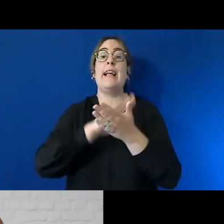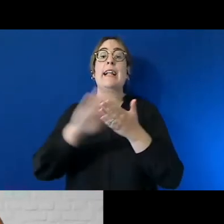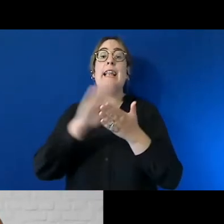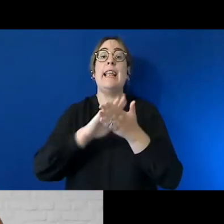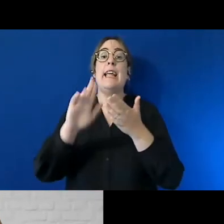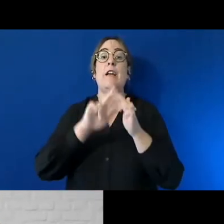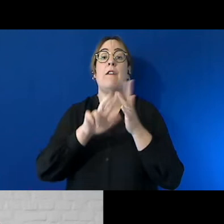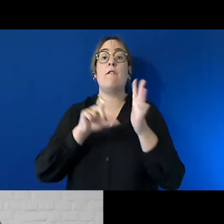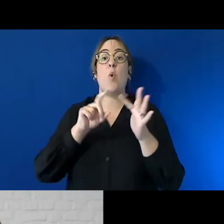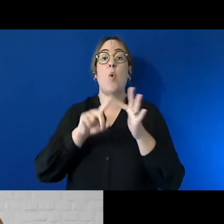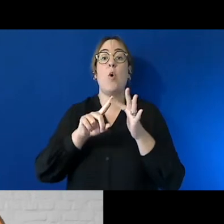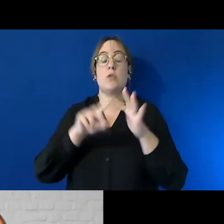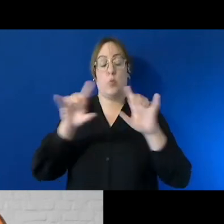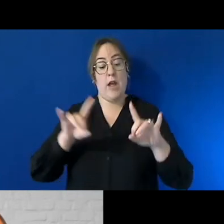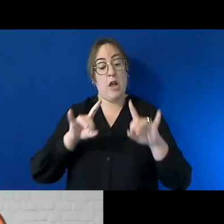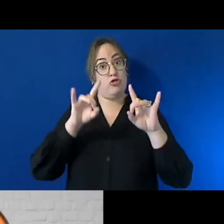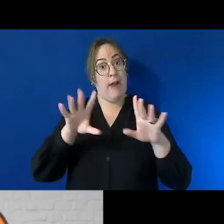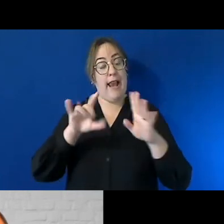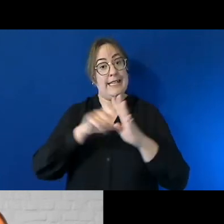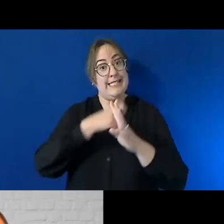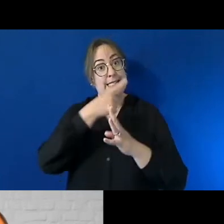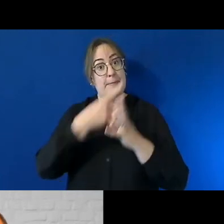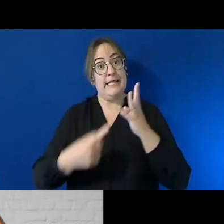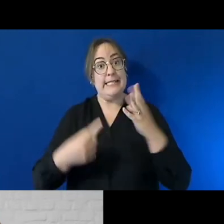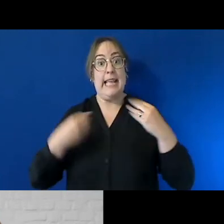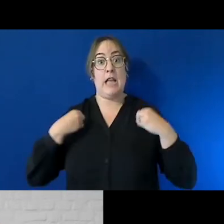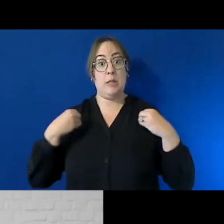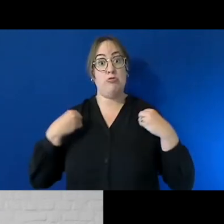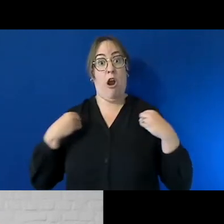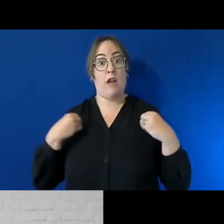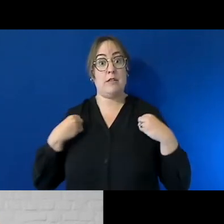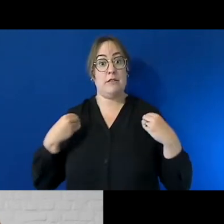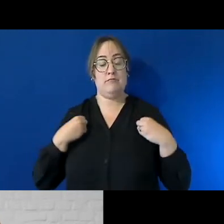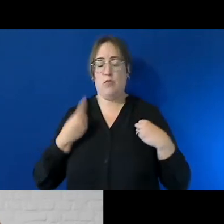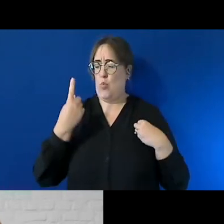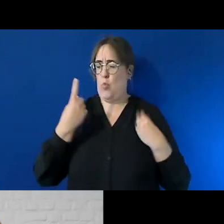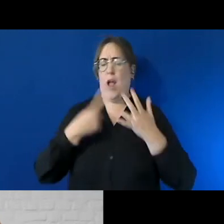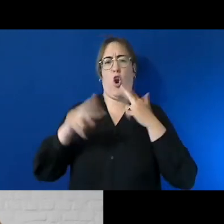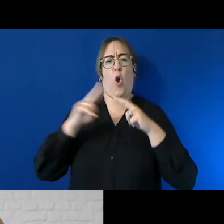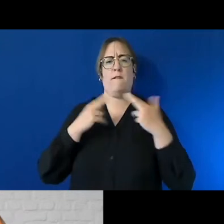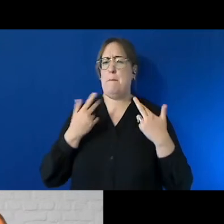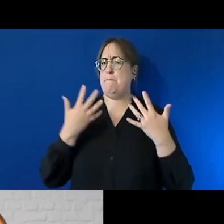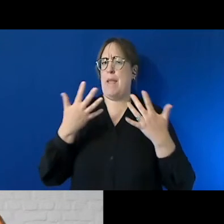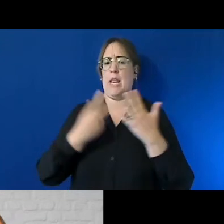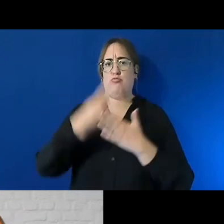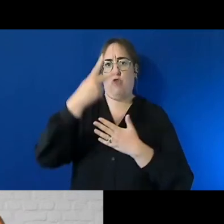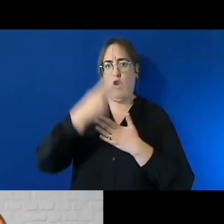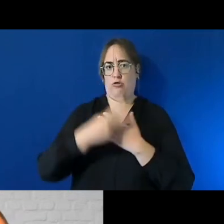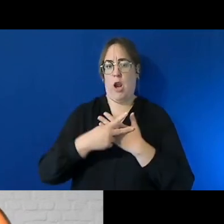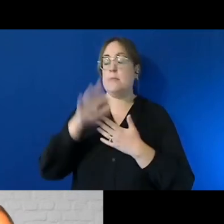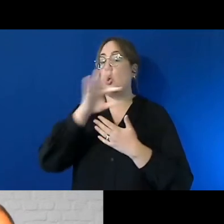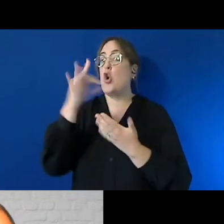we are an australian disability enterprise and a social enterprise and one of many programs operated by not-for-profit